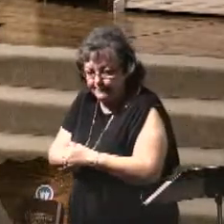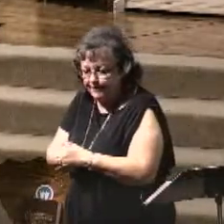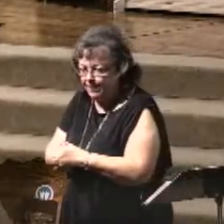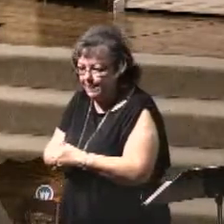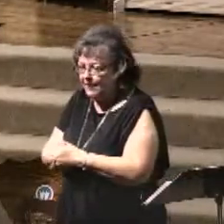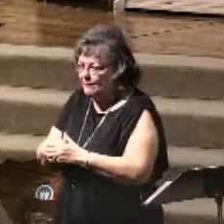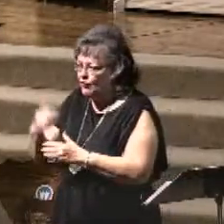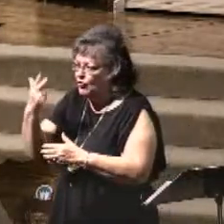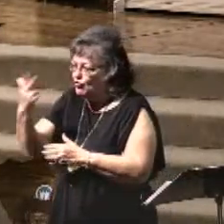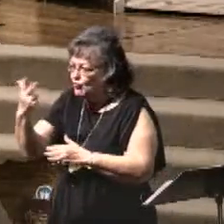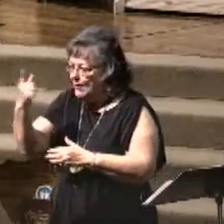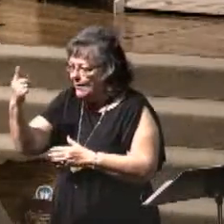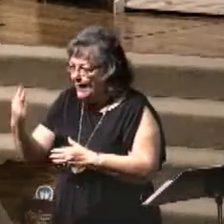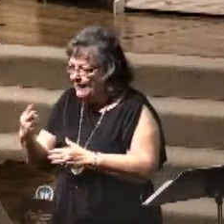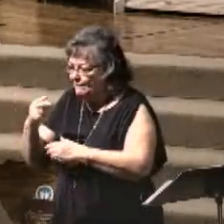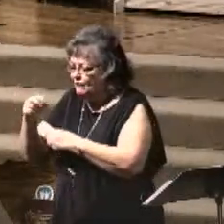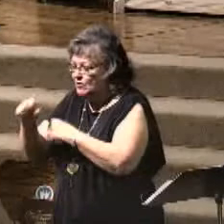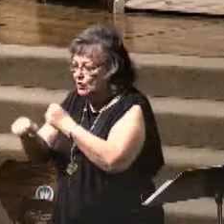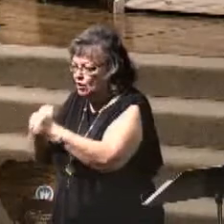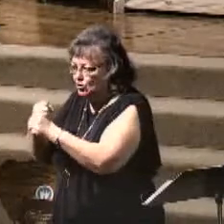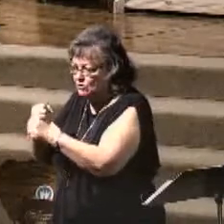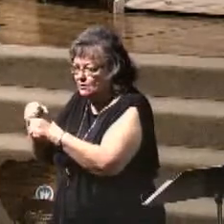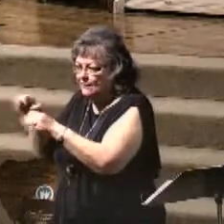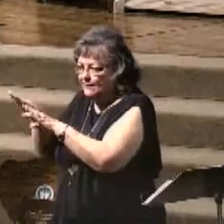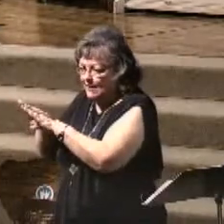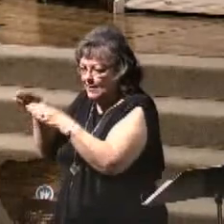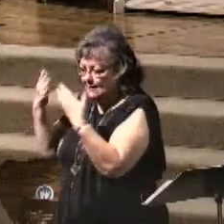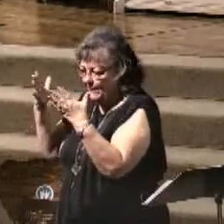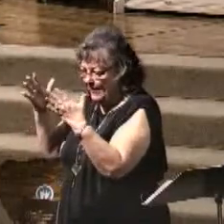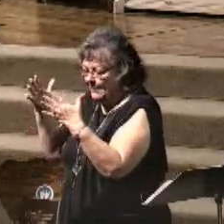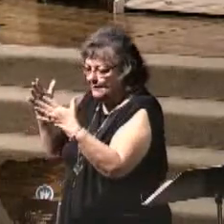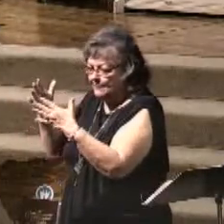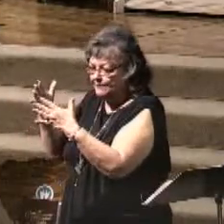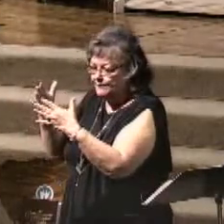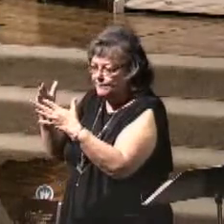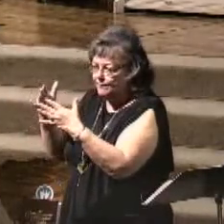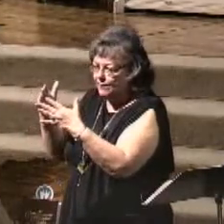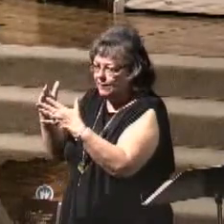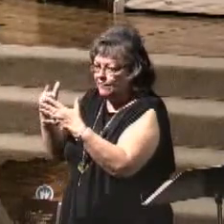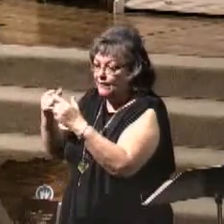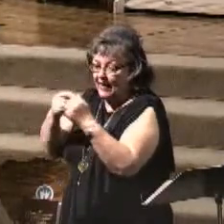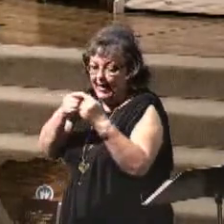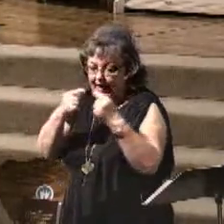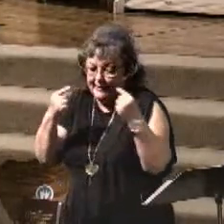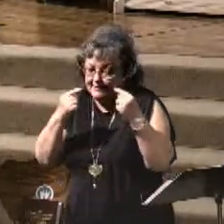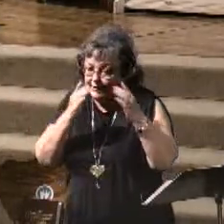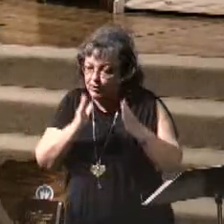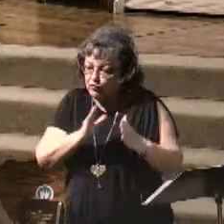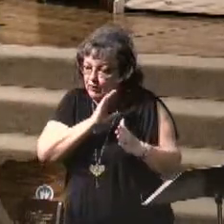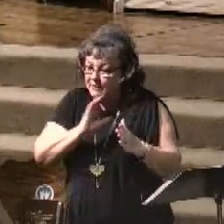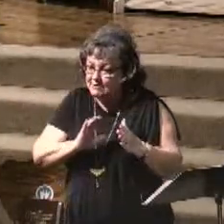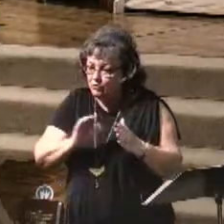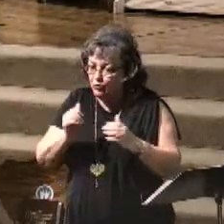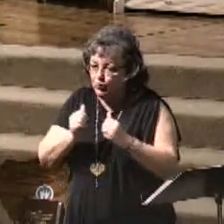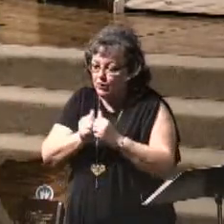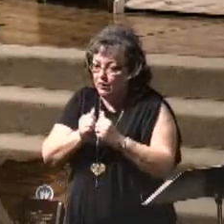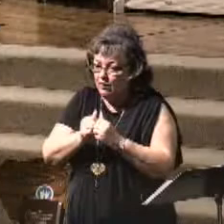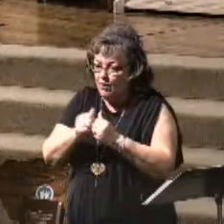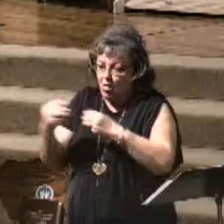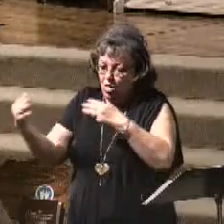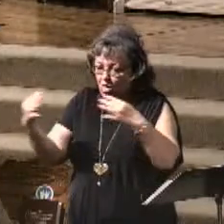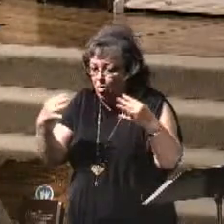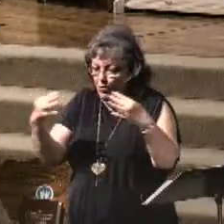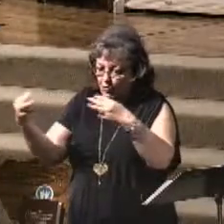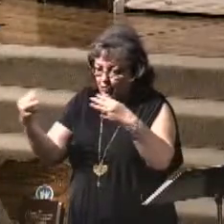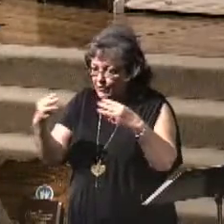At the close of this three and a half years, the Bible says that the Antichrist will war with and fight with